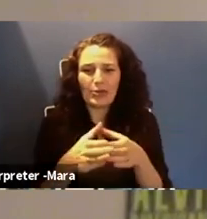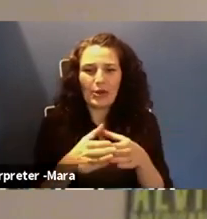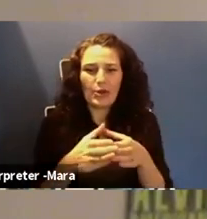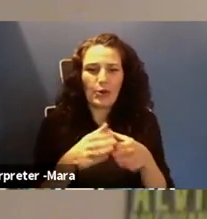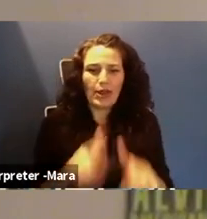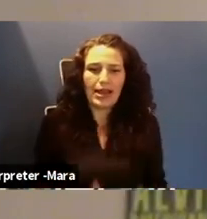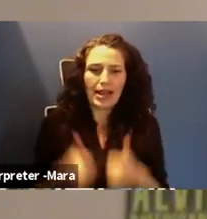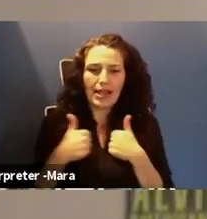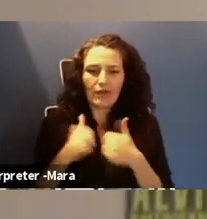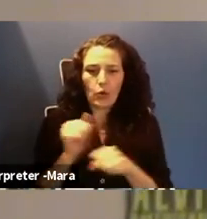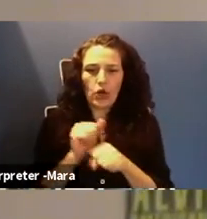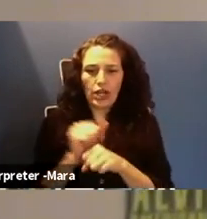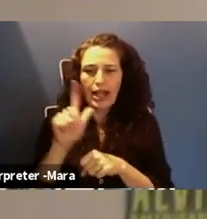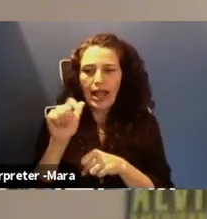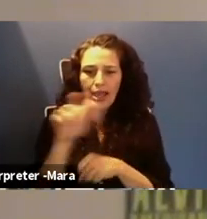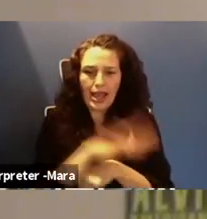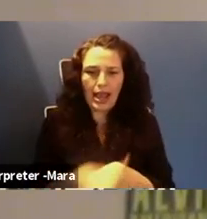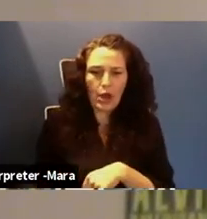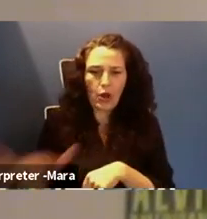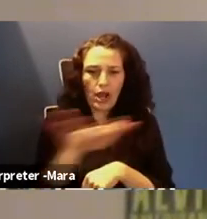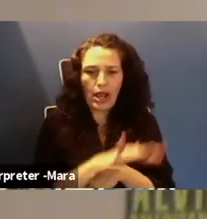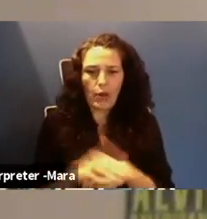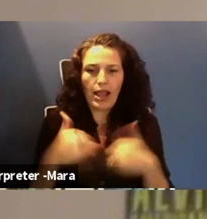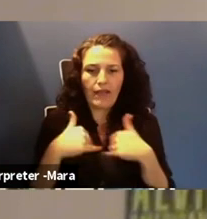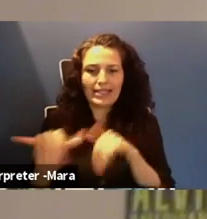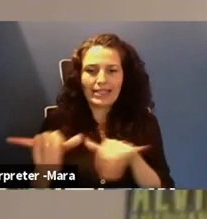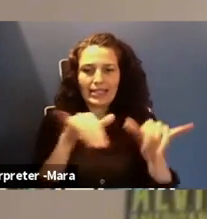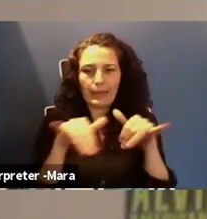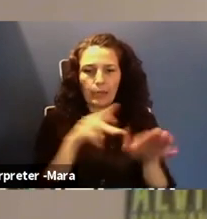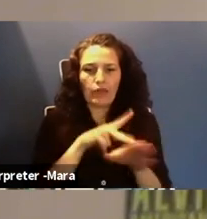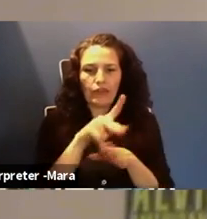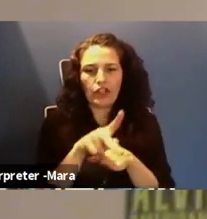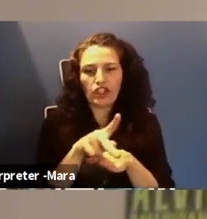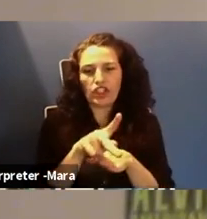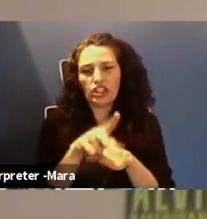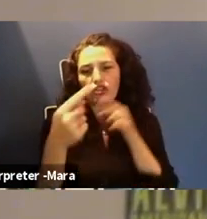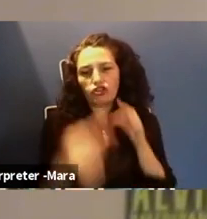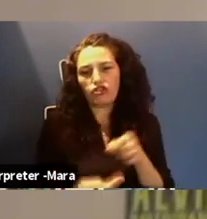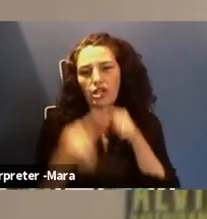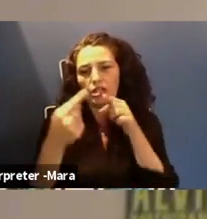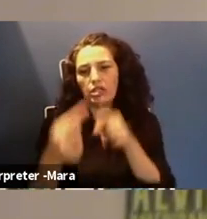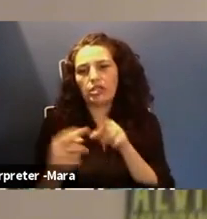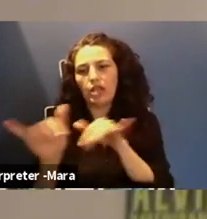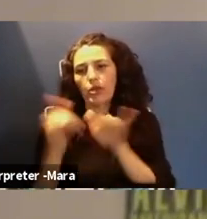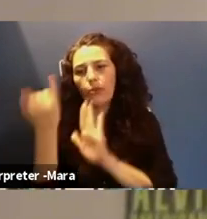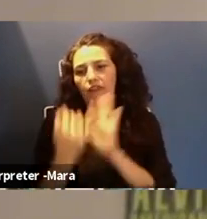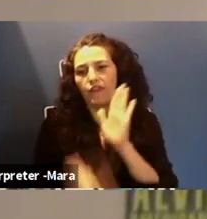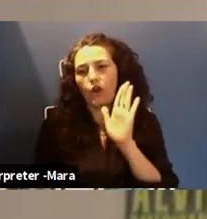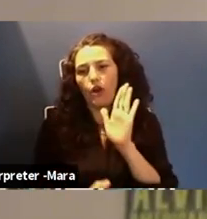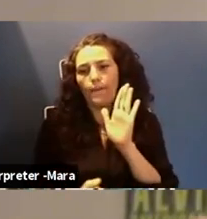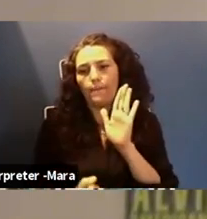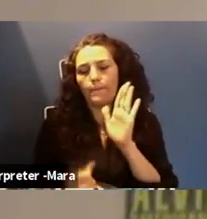we have similar professional struggles. Um, a lot of us have performing arts backgrounds as well as science degrees. So